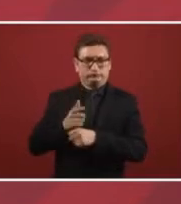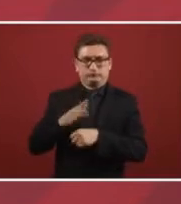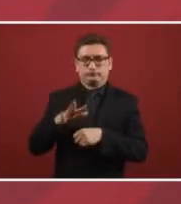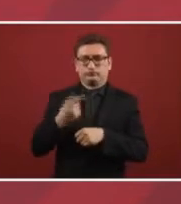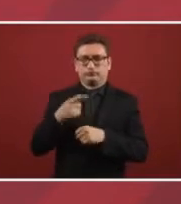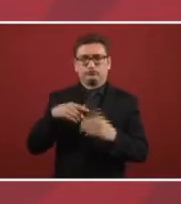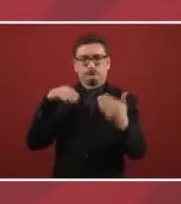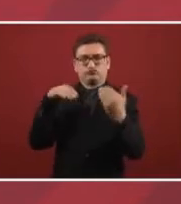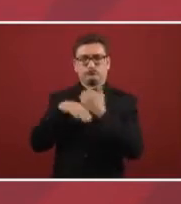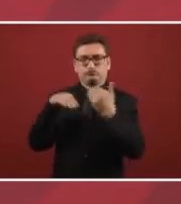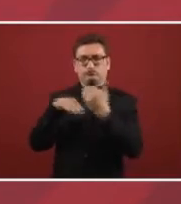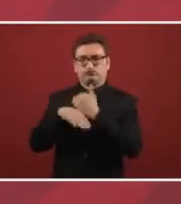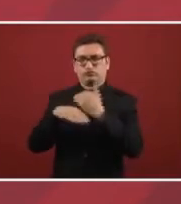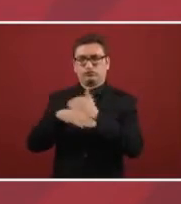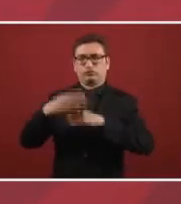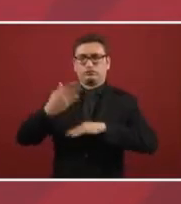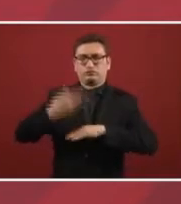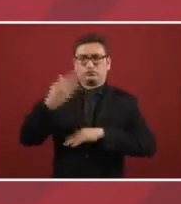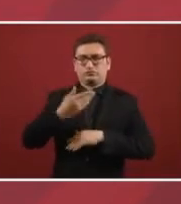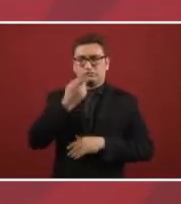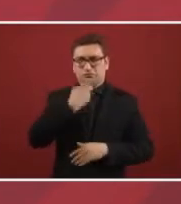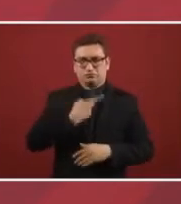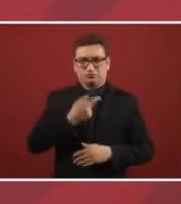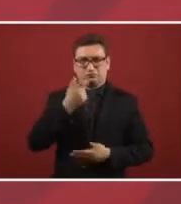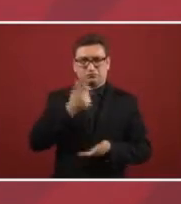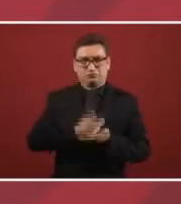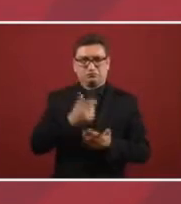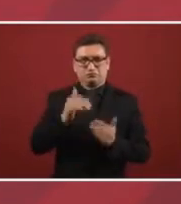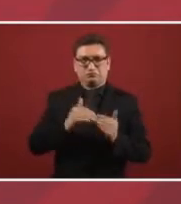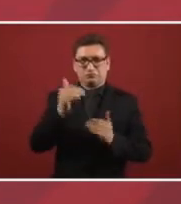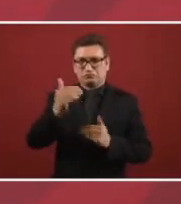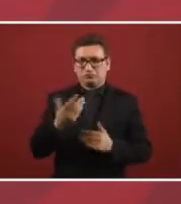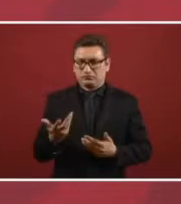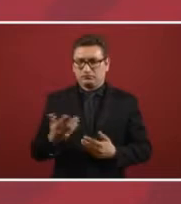because I passed through one of these areas, and they told me this.